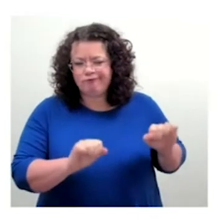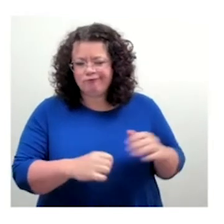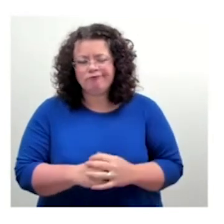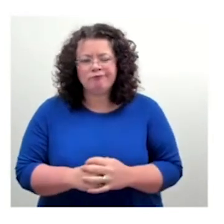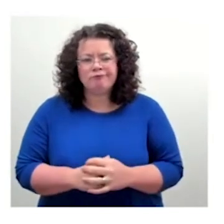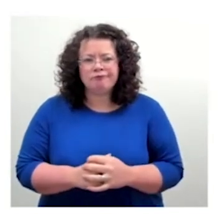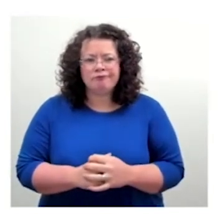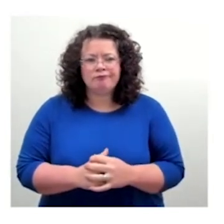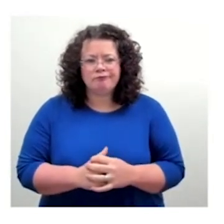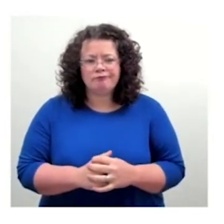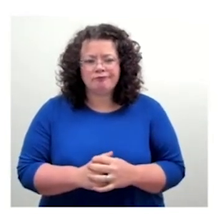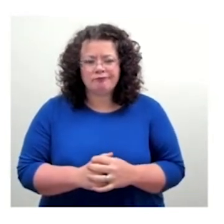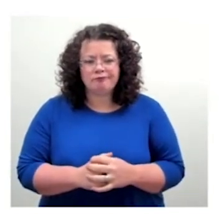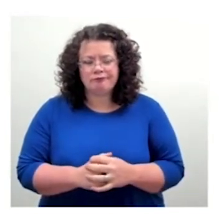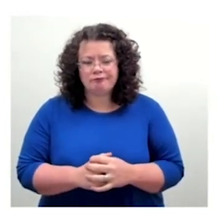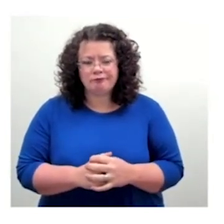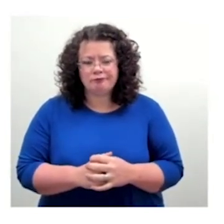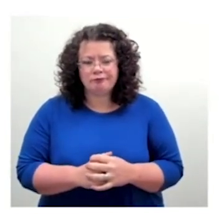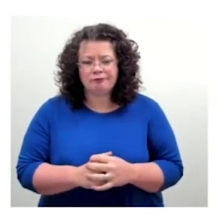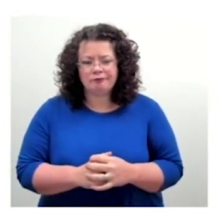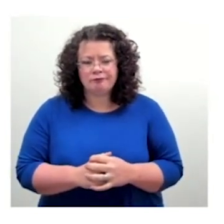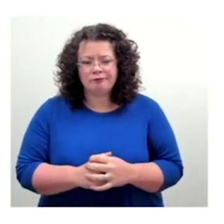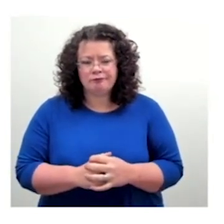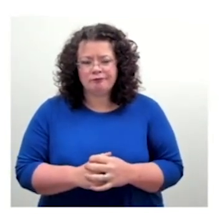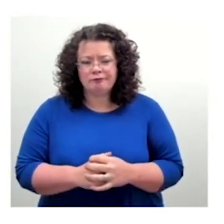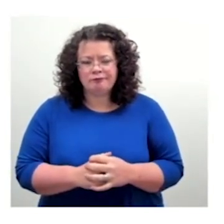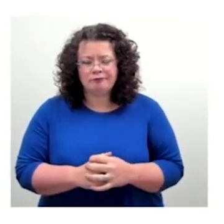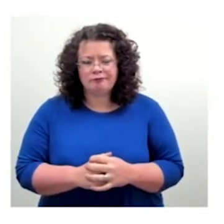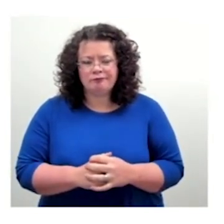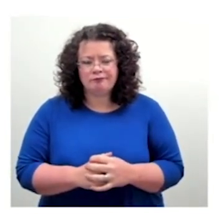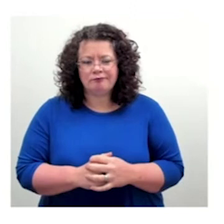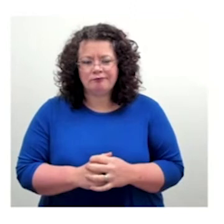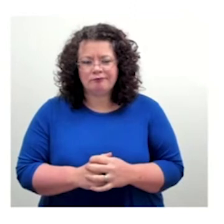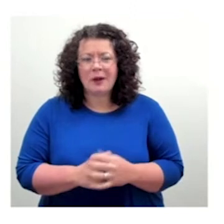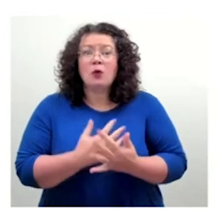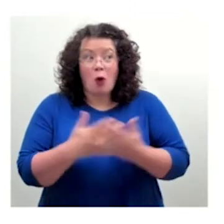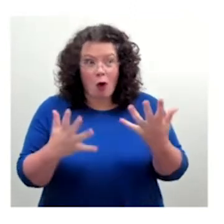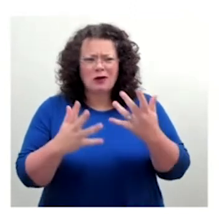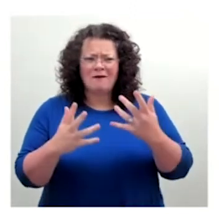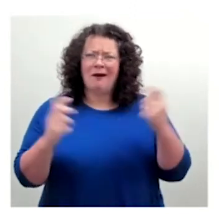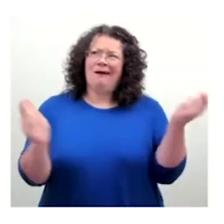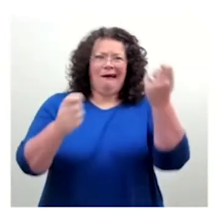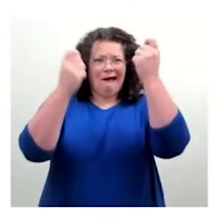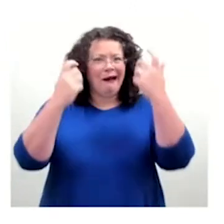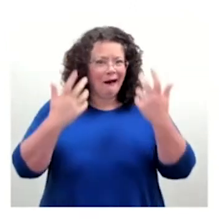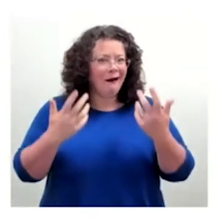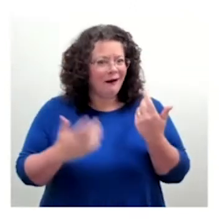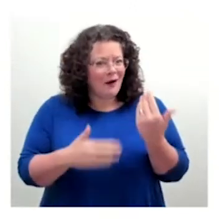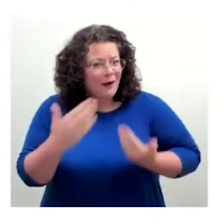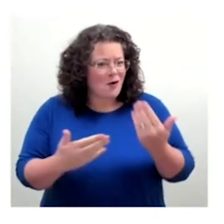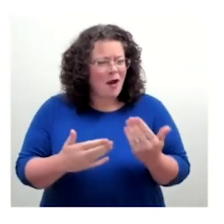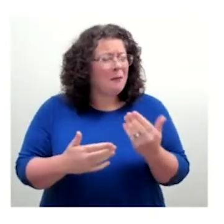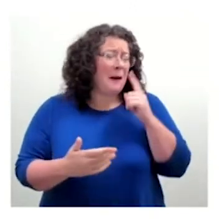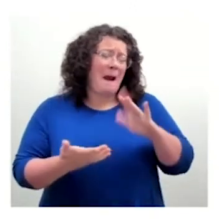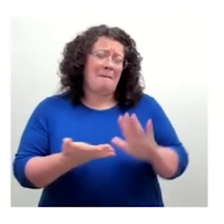But, of course, there'll be some opinion. And we can't please everybody. But from the testing and the data that put behind it and the